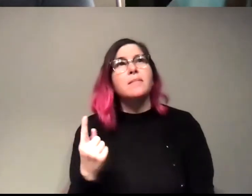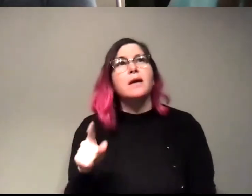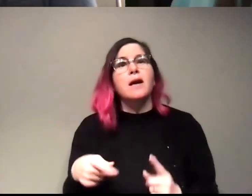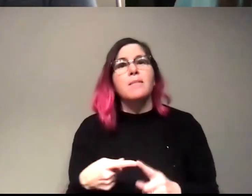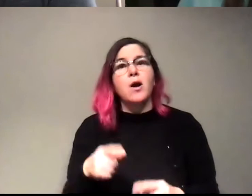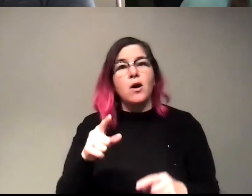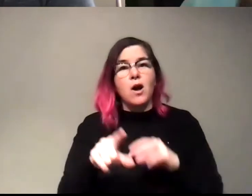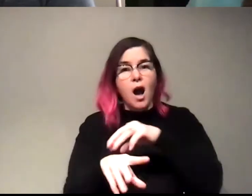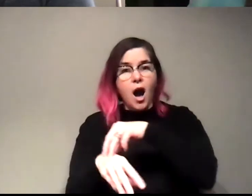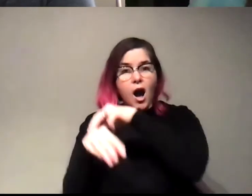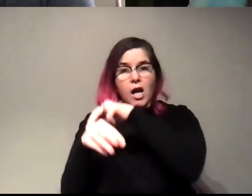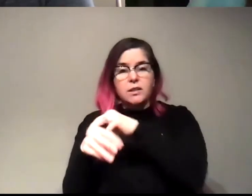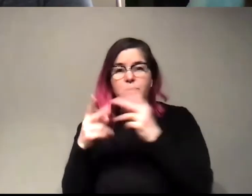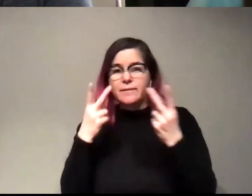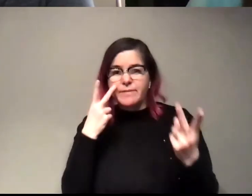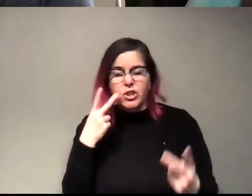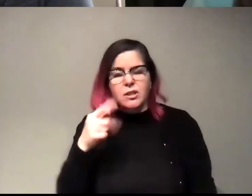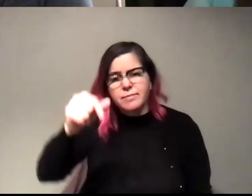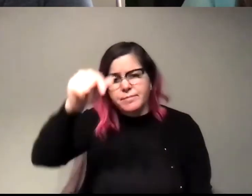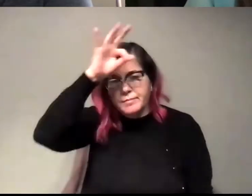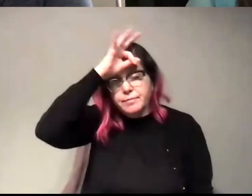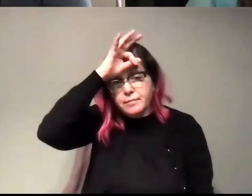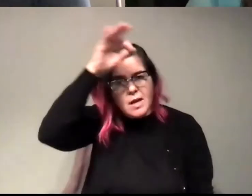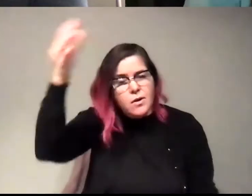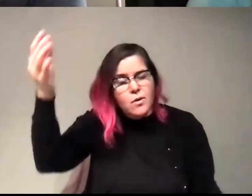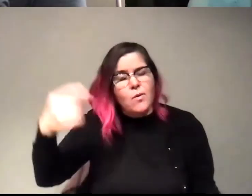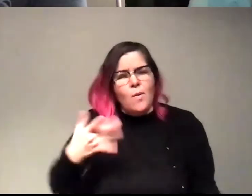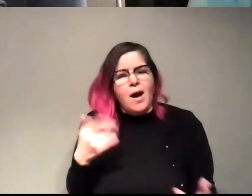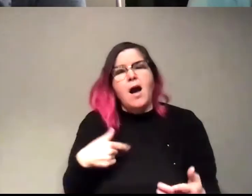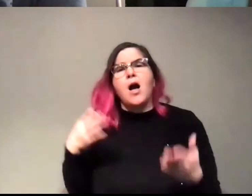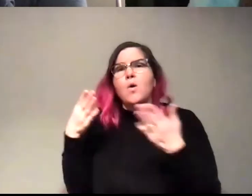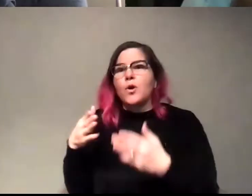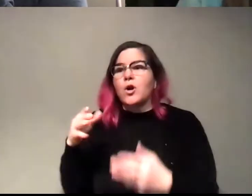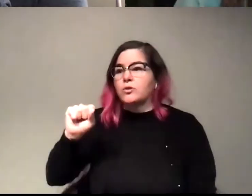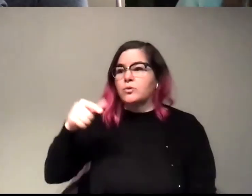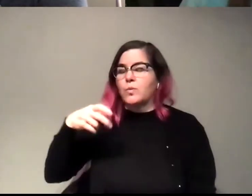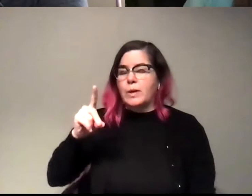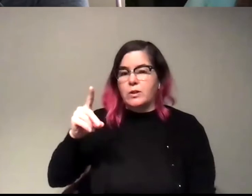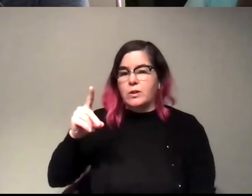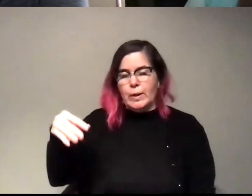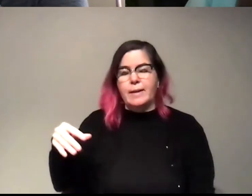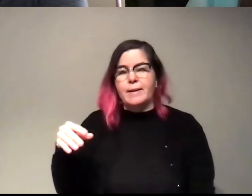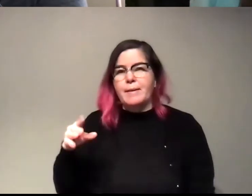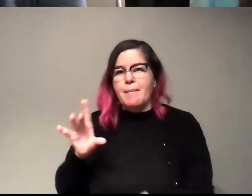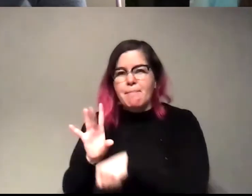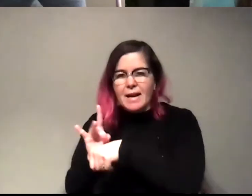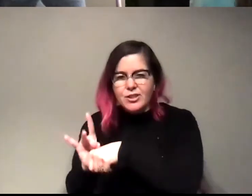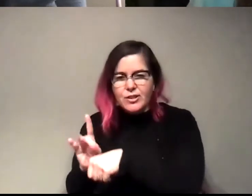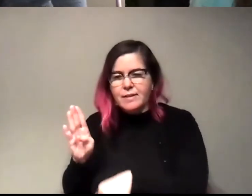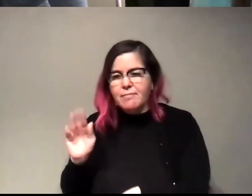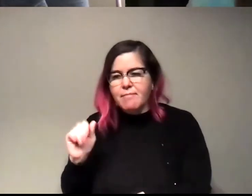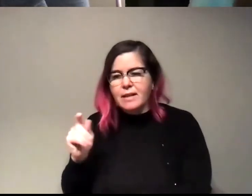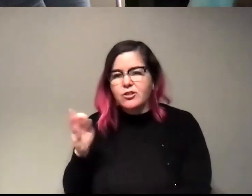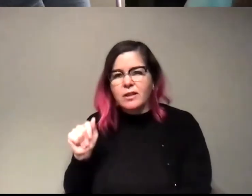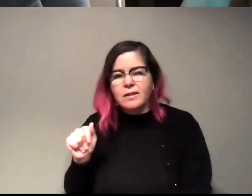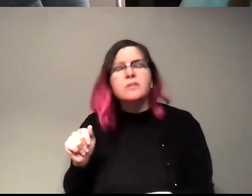vision, I have no idea what's going on because I work on squid bacteria. And so it's you, you, I think we